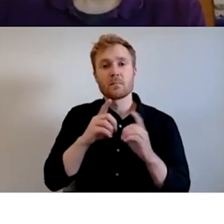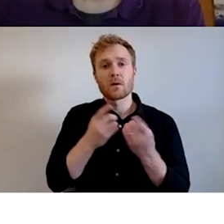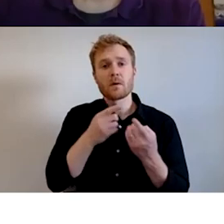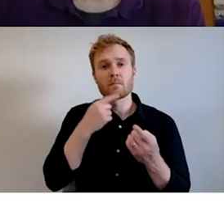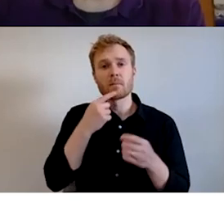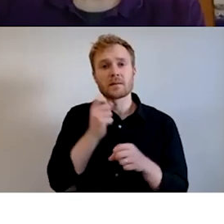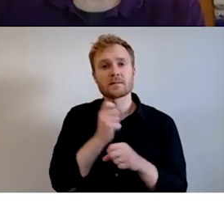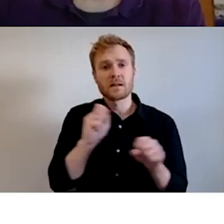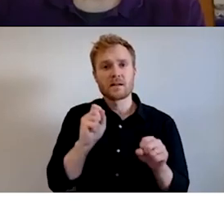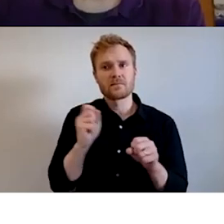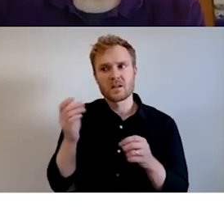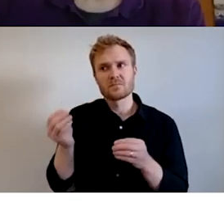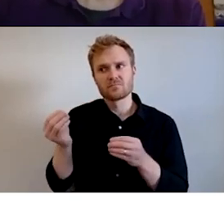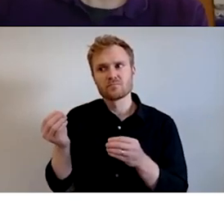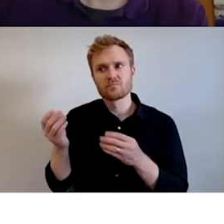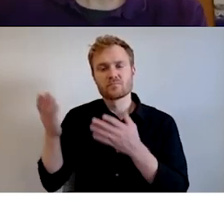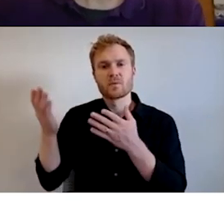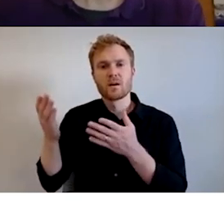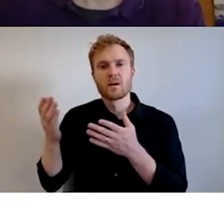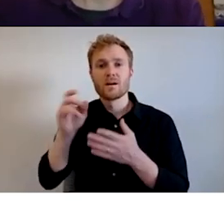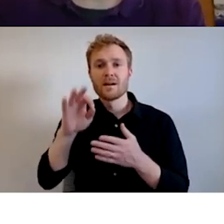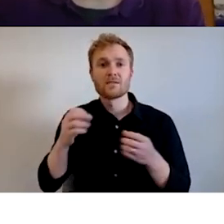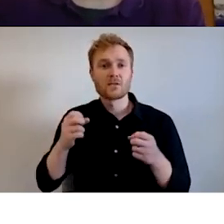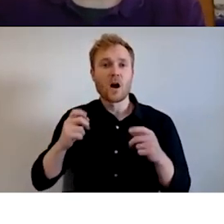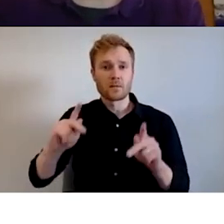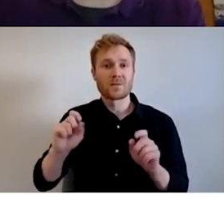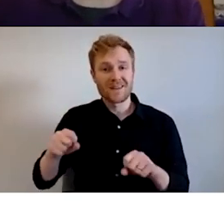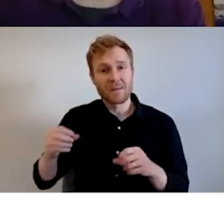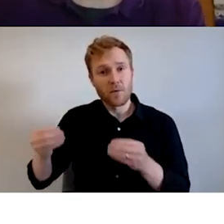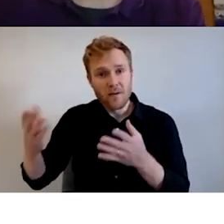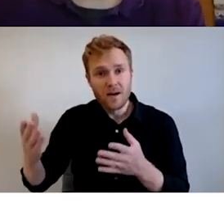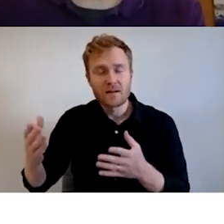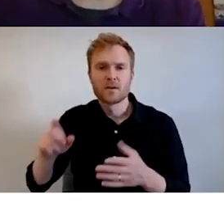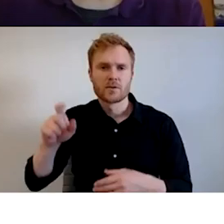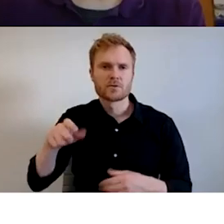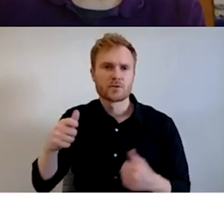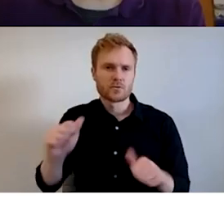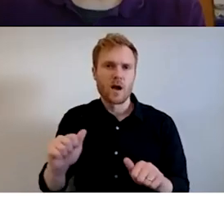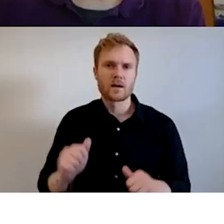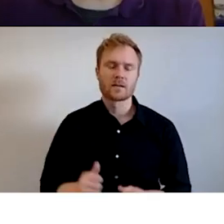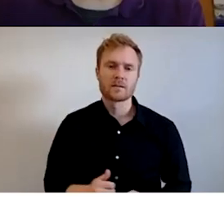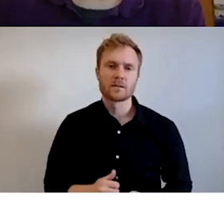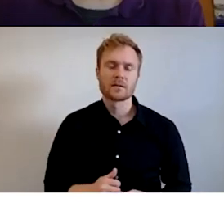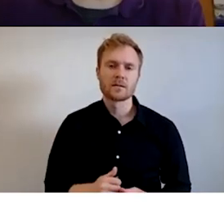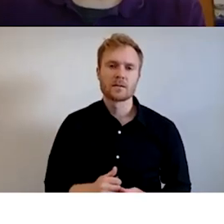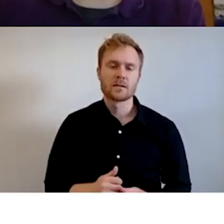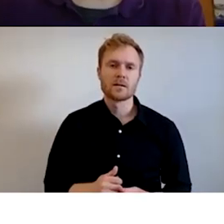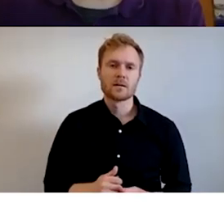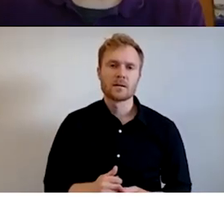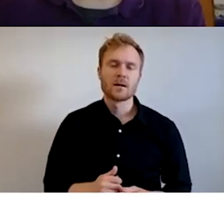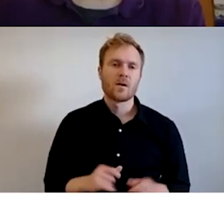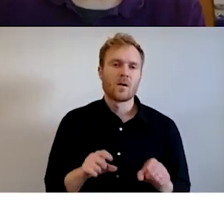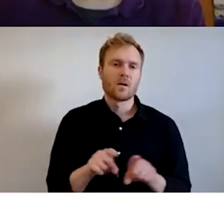as, you know, if it's an opportunity that we can provide, um, we should try to do that. I can also say that,